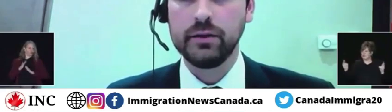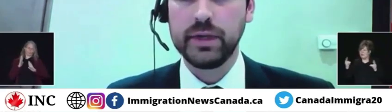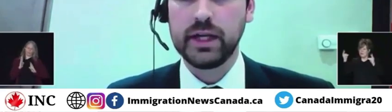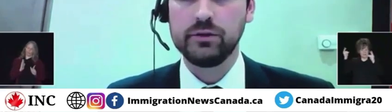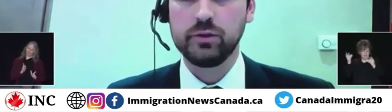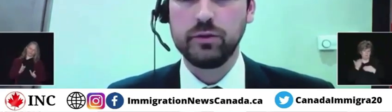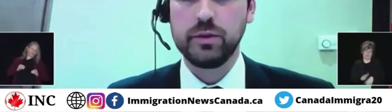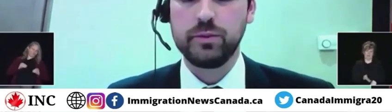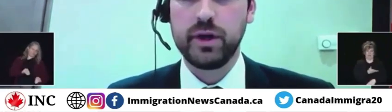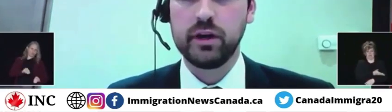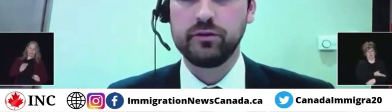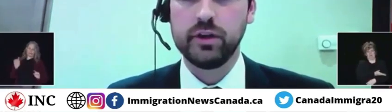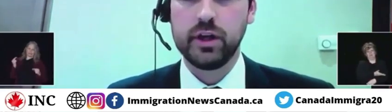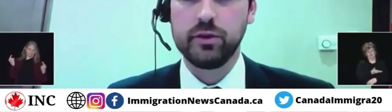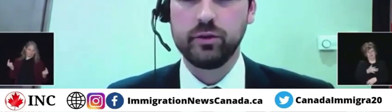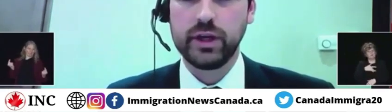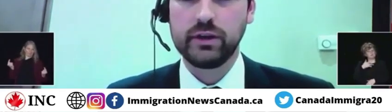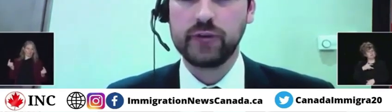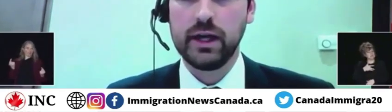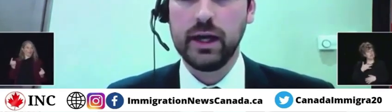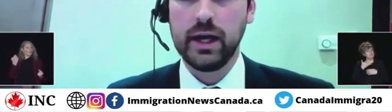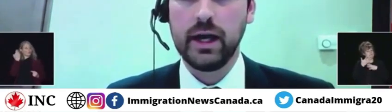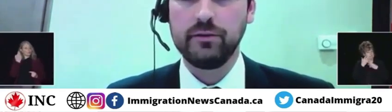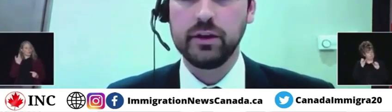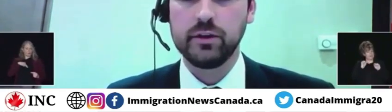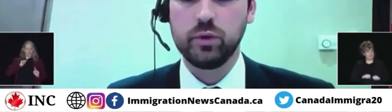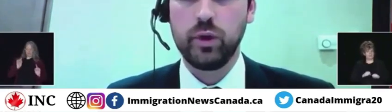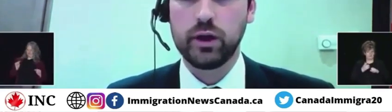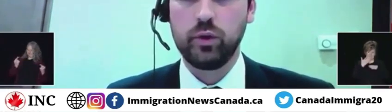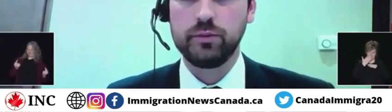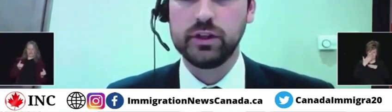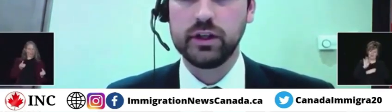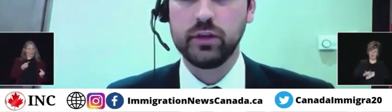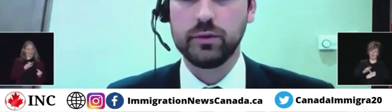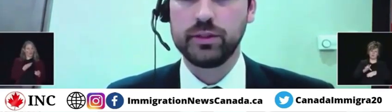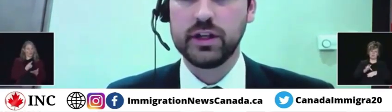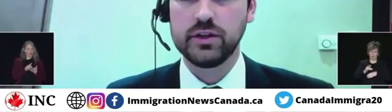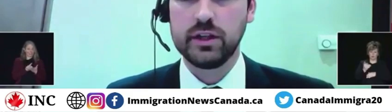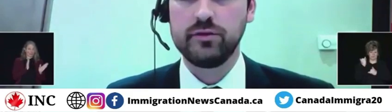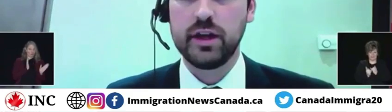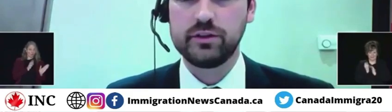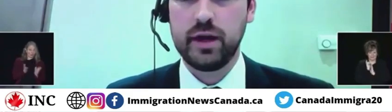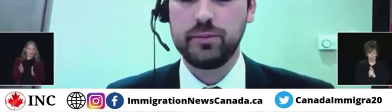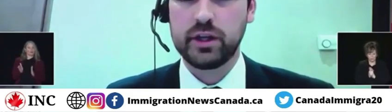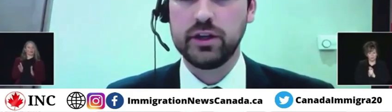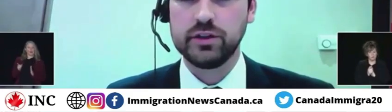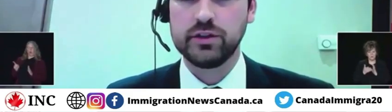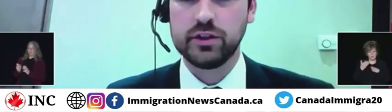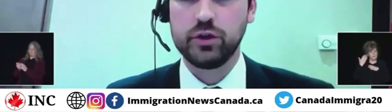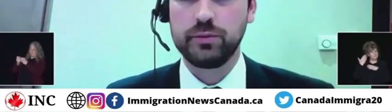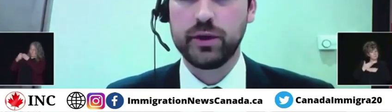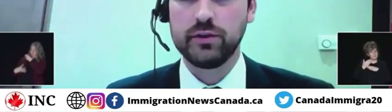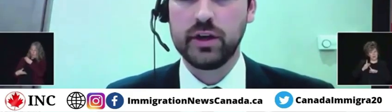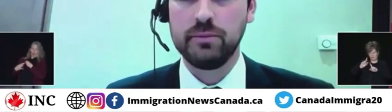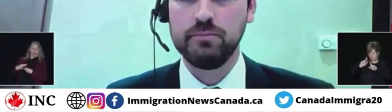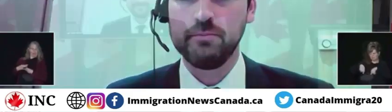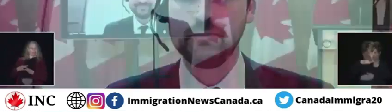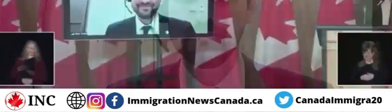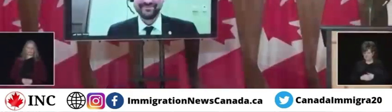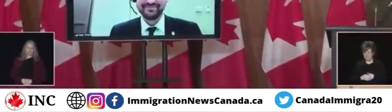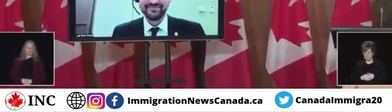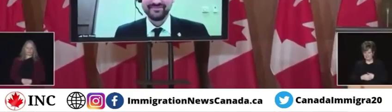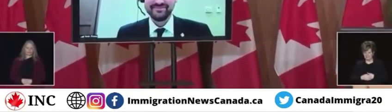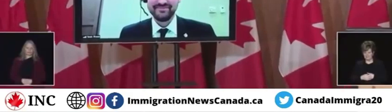And because we've been preparing for a number of weeks, I feel that we're well equipped to deal with a potential influx of applications in a short period of time.